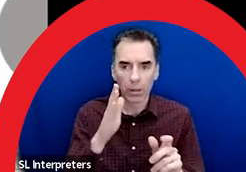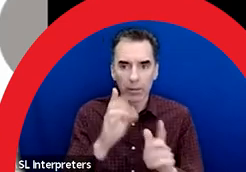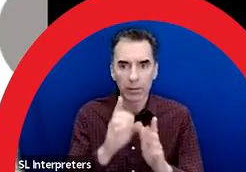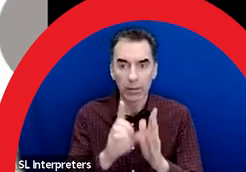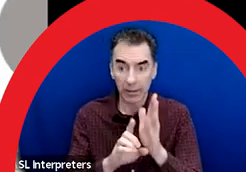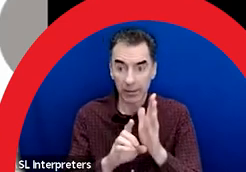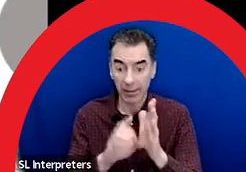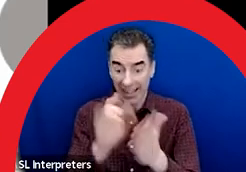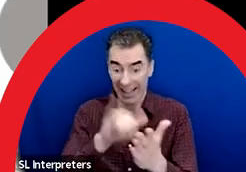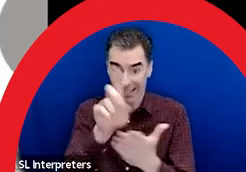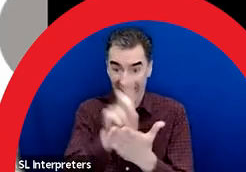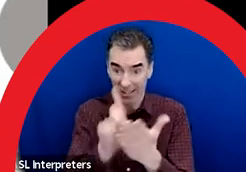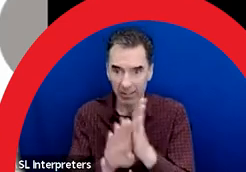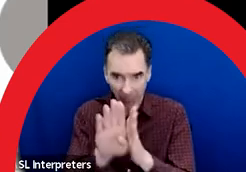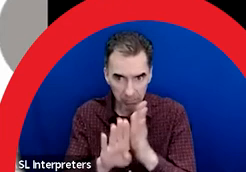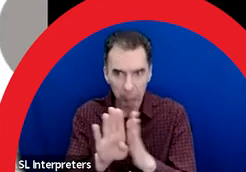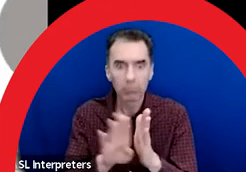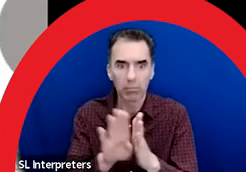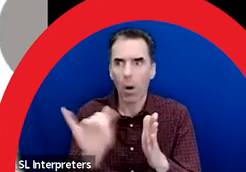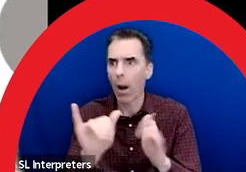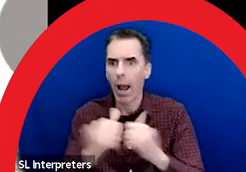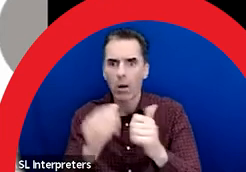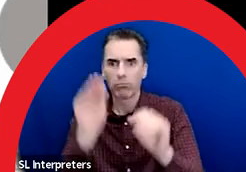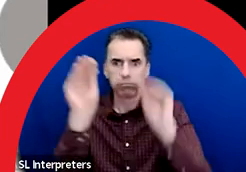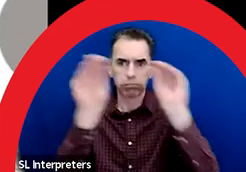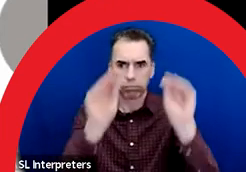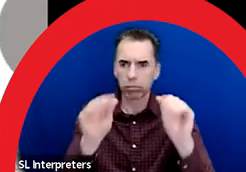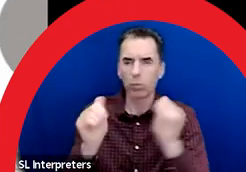plan in coordination with the project team and installers.